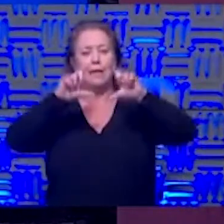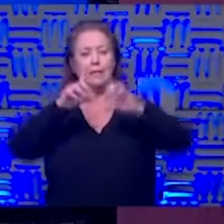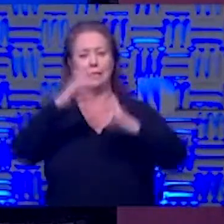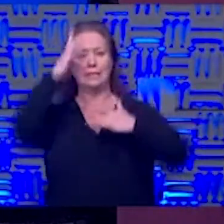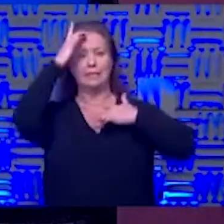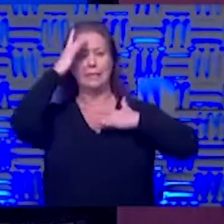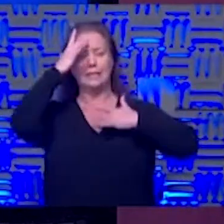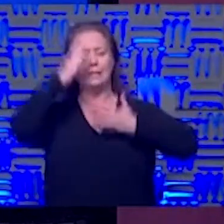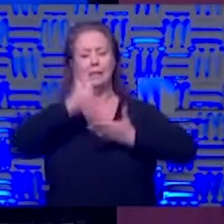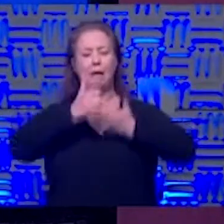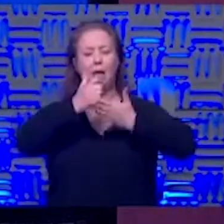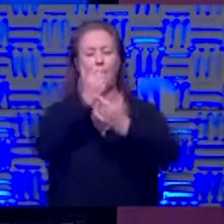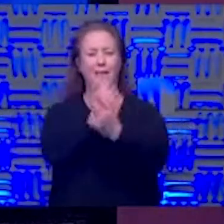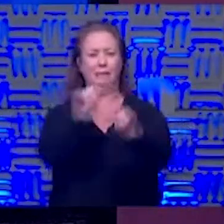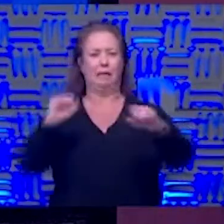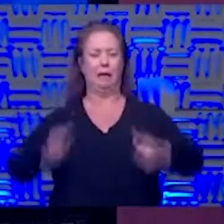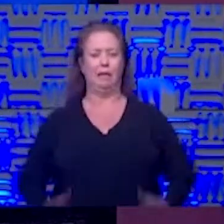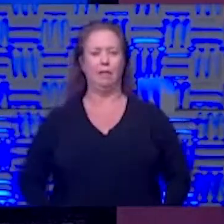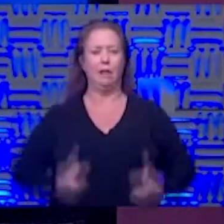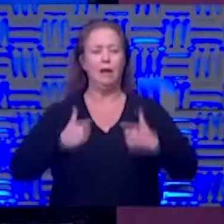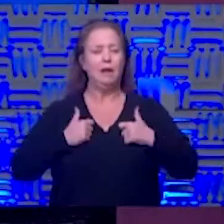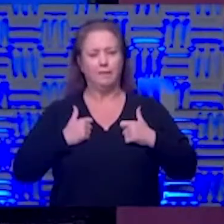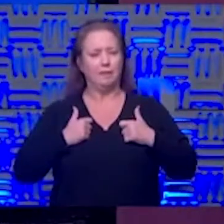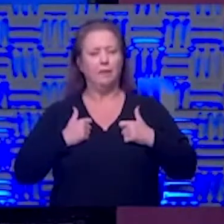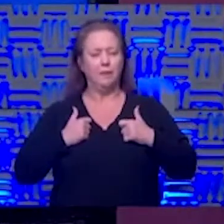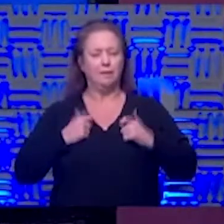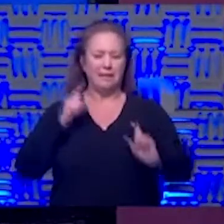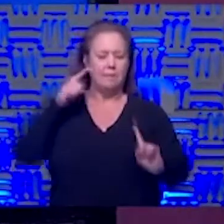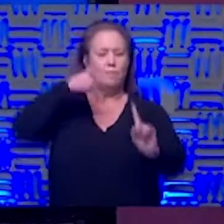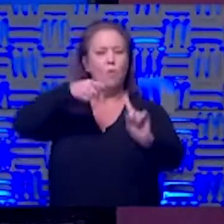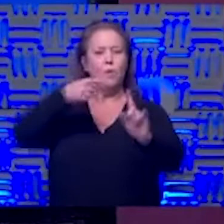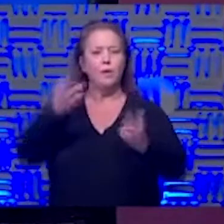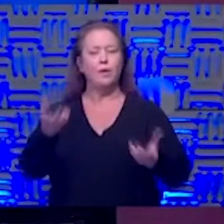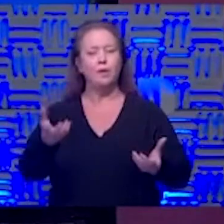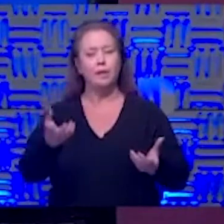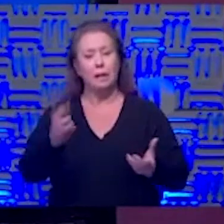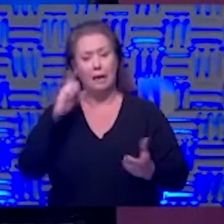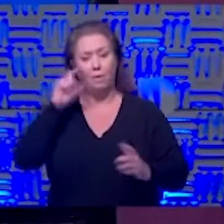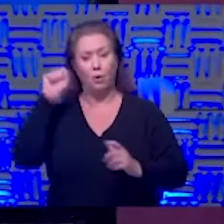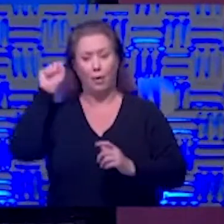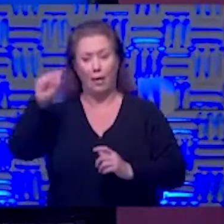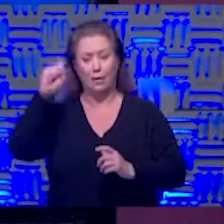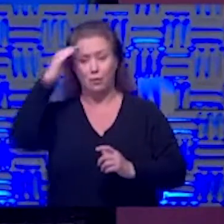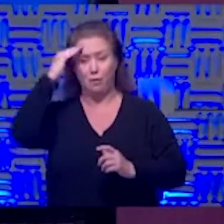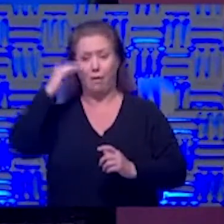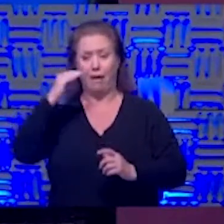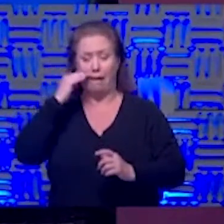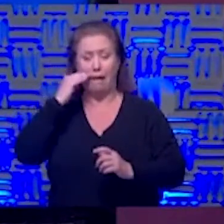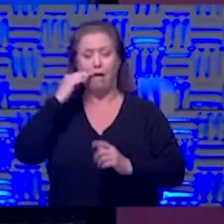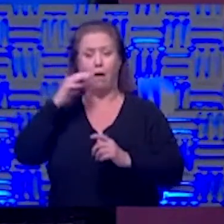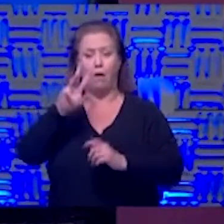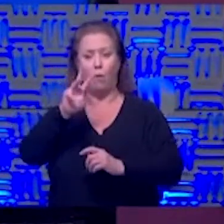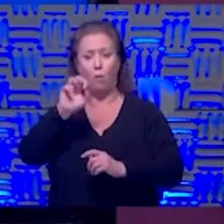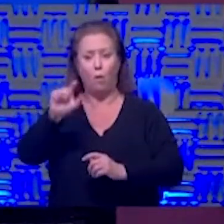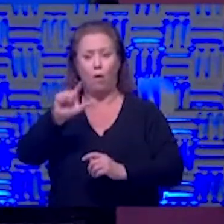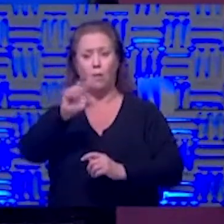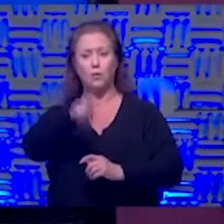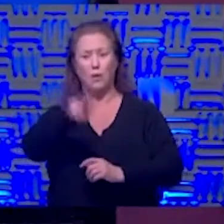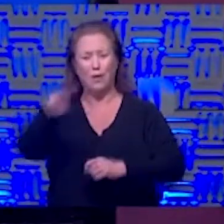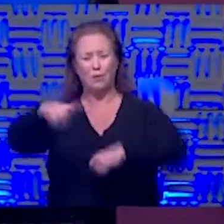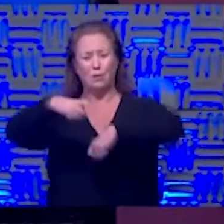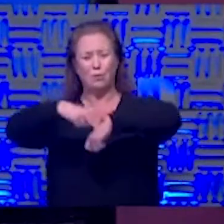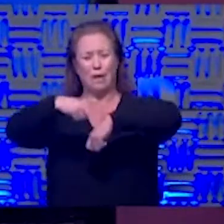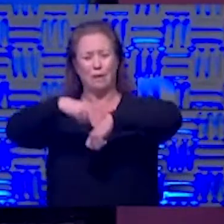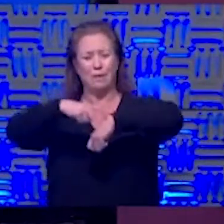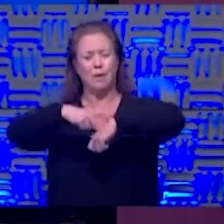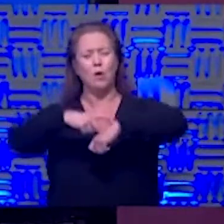save lives and help people from being so sick so really it's kind of like if you hit your head on the brick wall 22 times whose fault is it is it